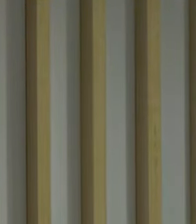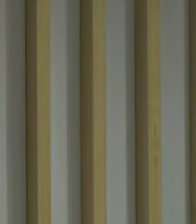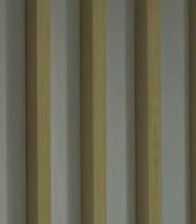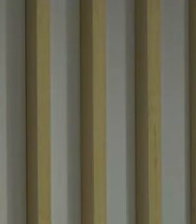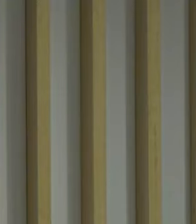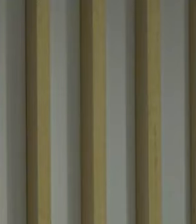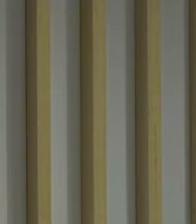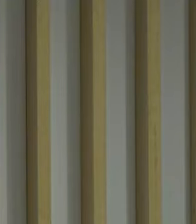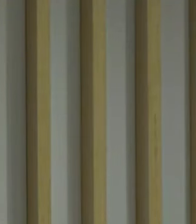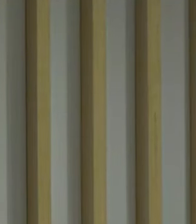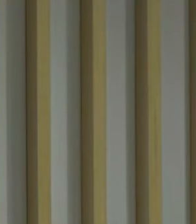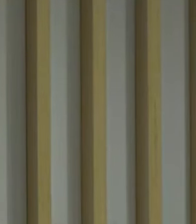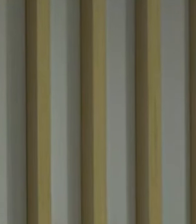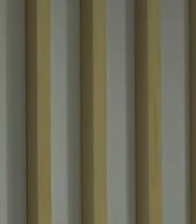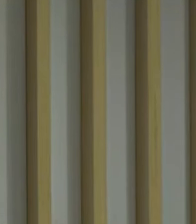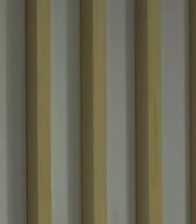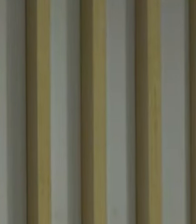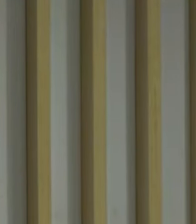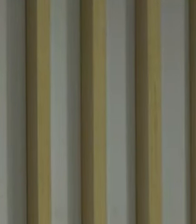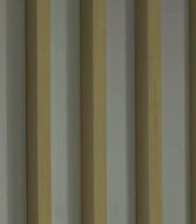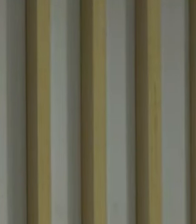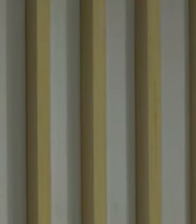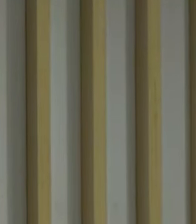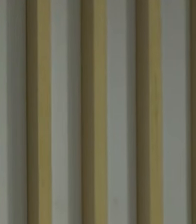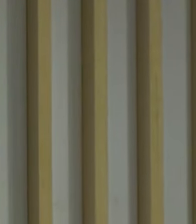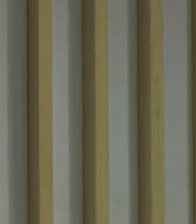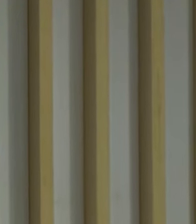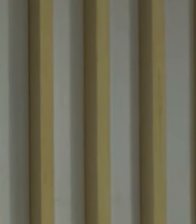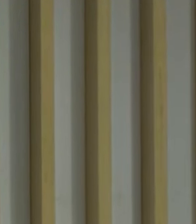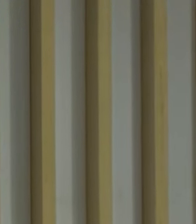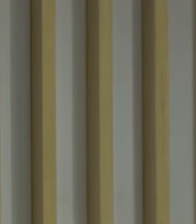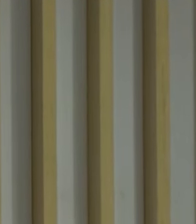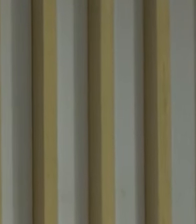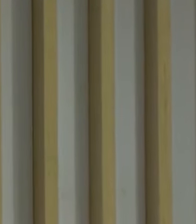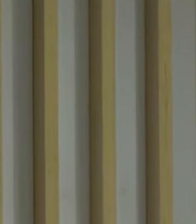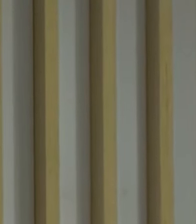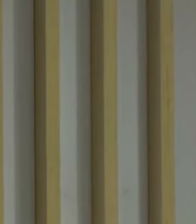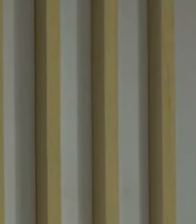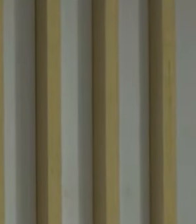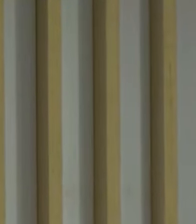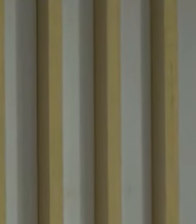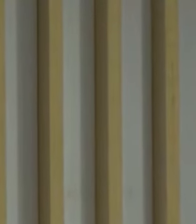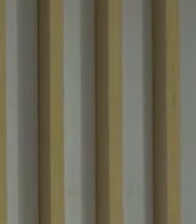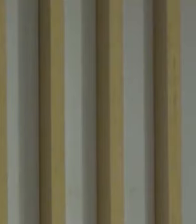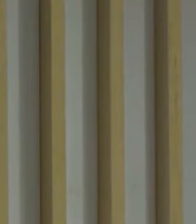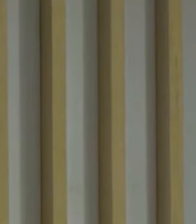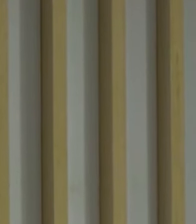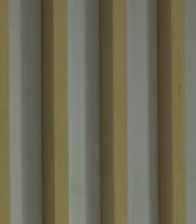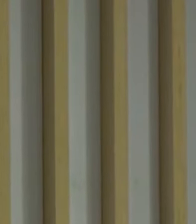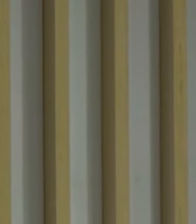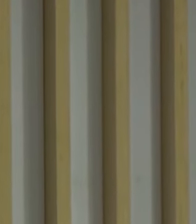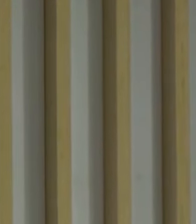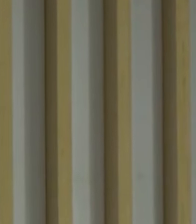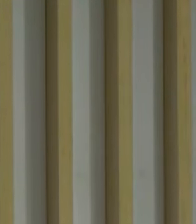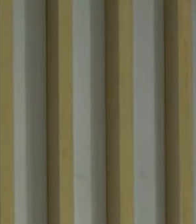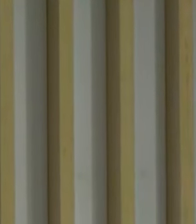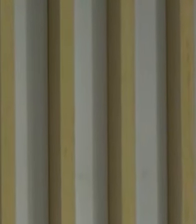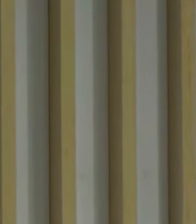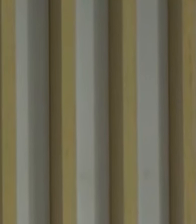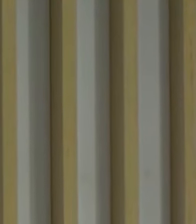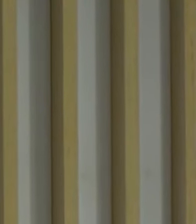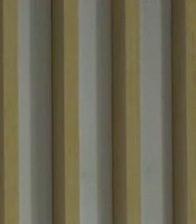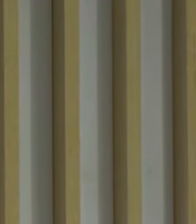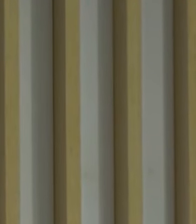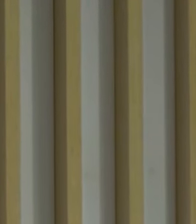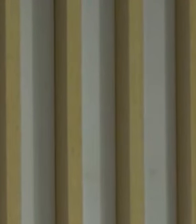Any others on that item? No? And lastly, our last WCB item is the notice of proposed rulemaking, seeking comment on